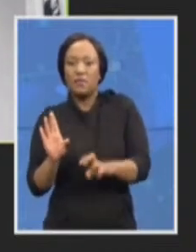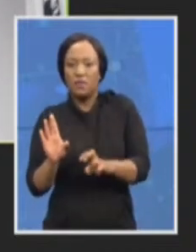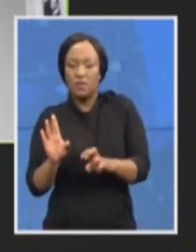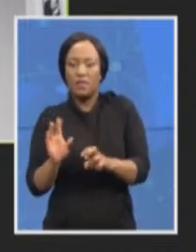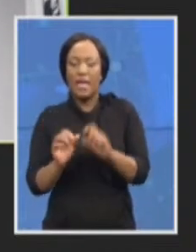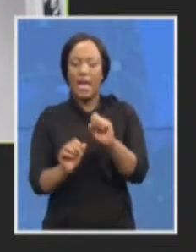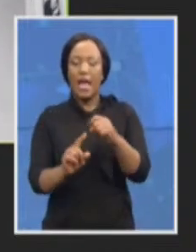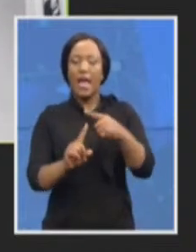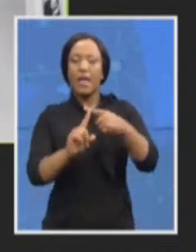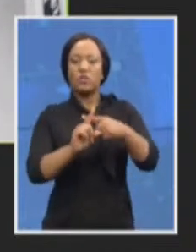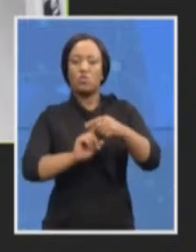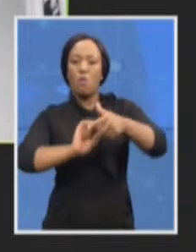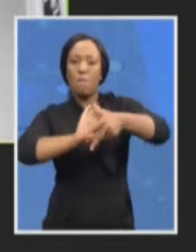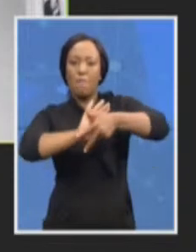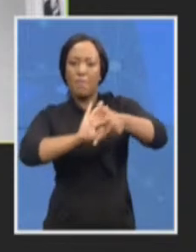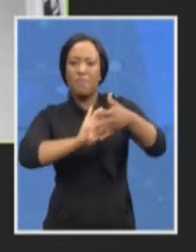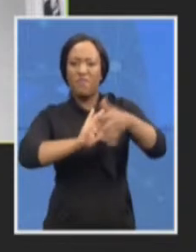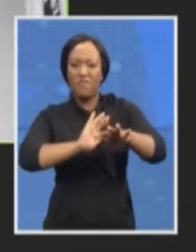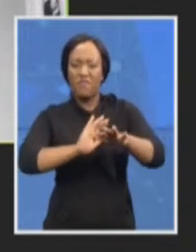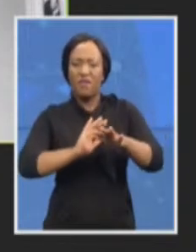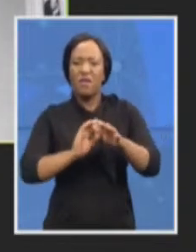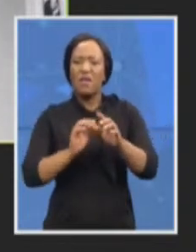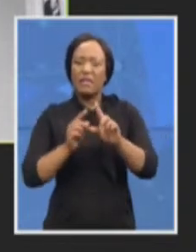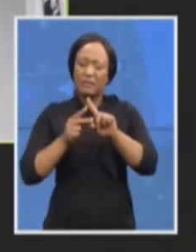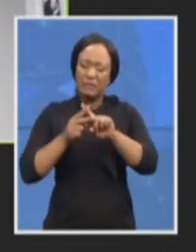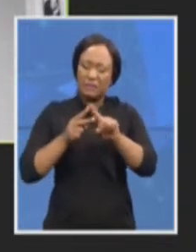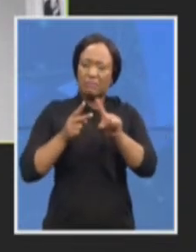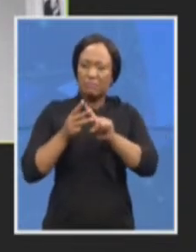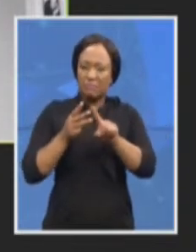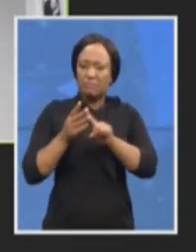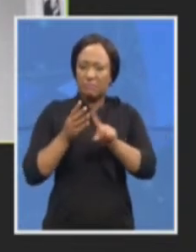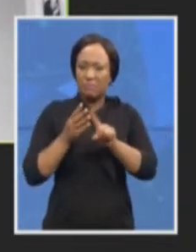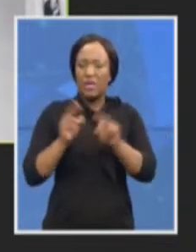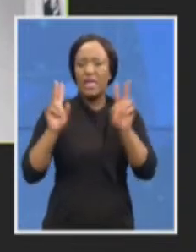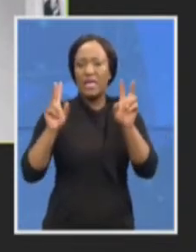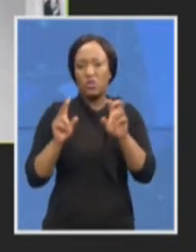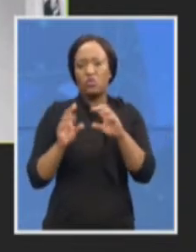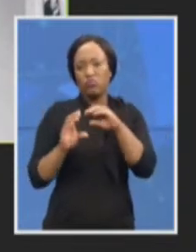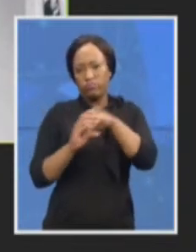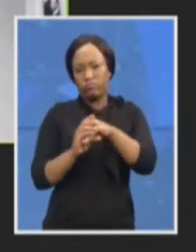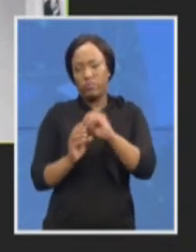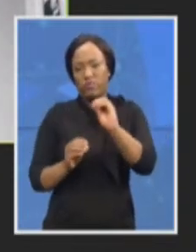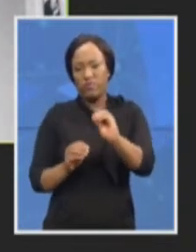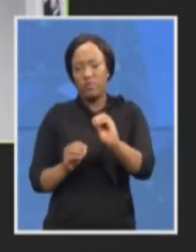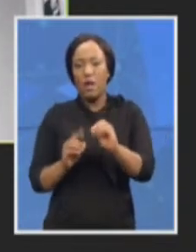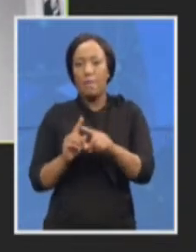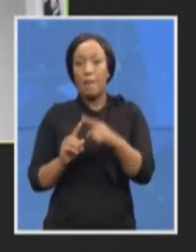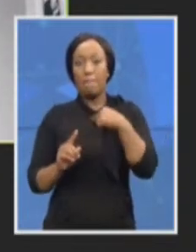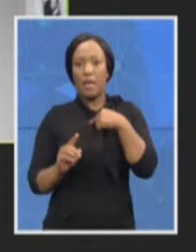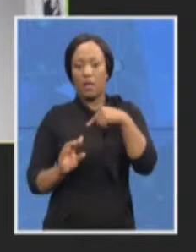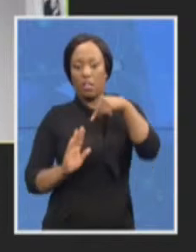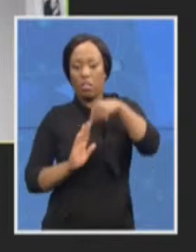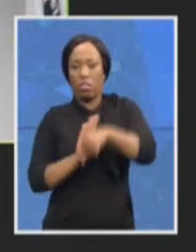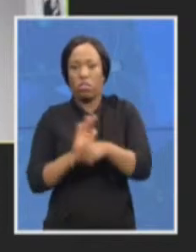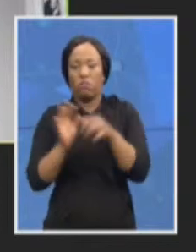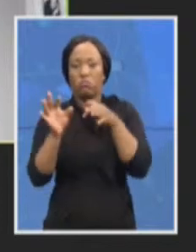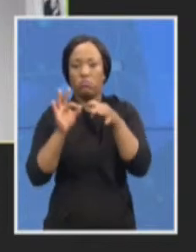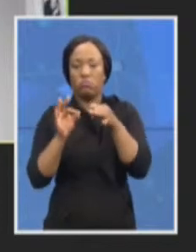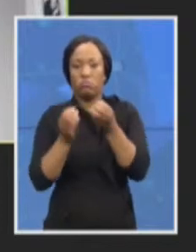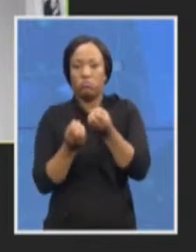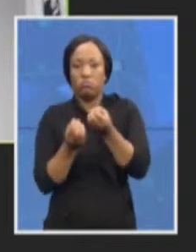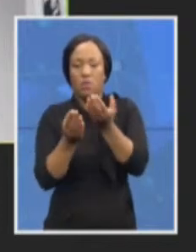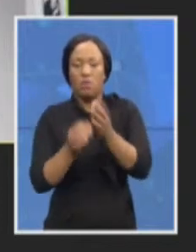details of this. But the incorrect narrative in the media that it is because of interpersonal relations